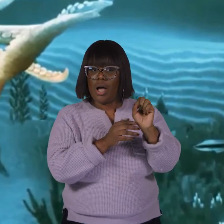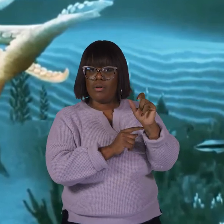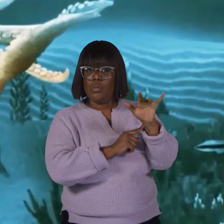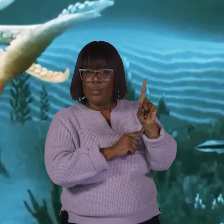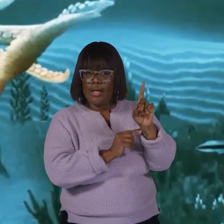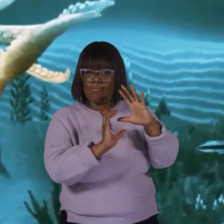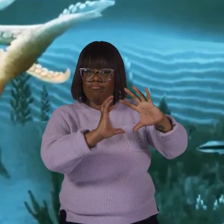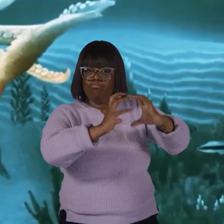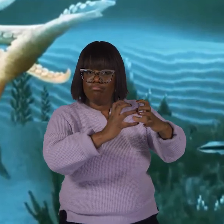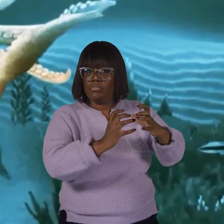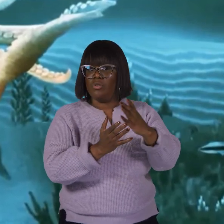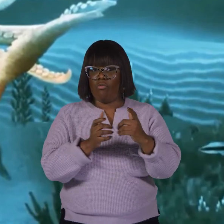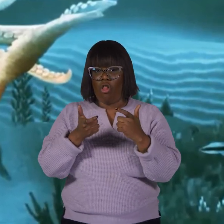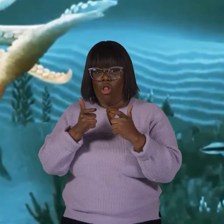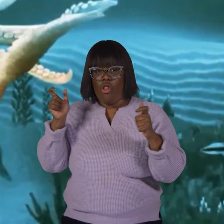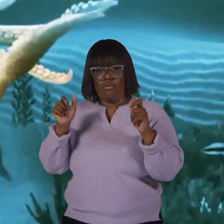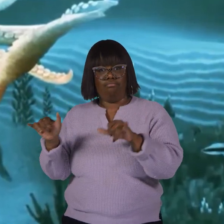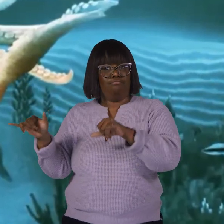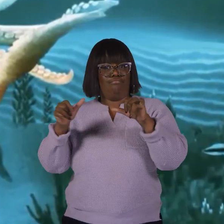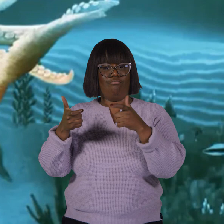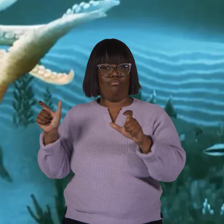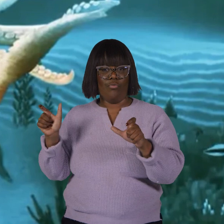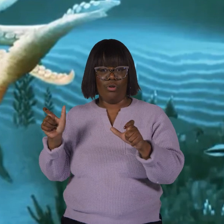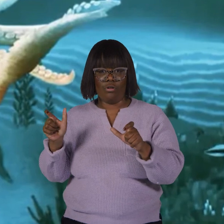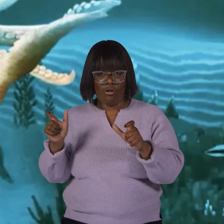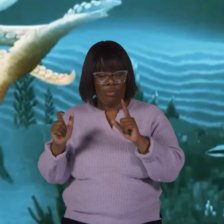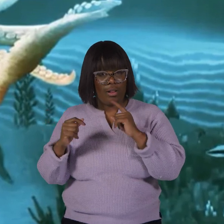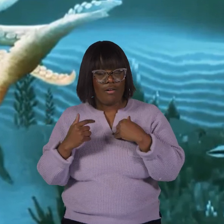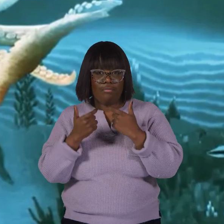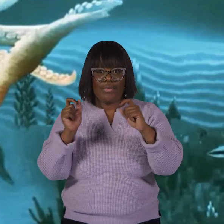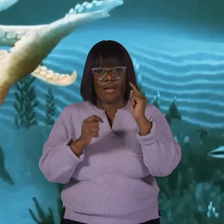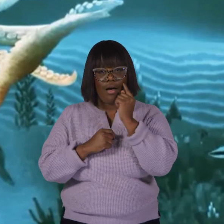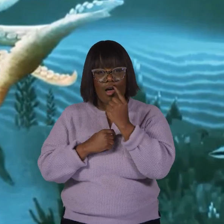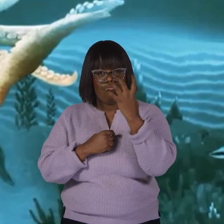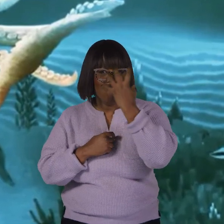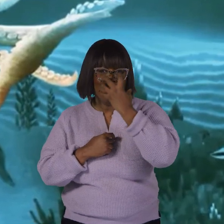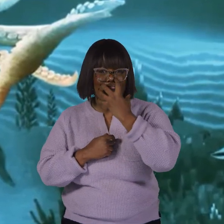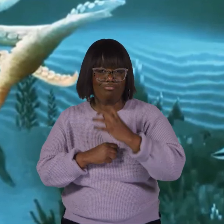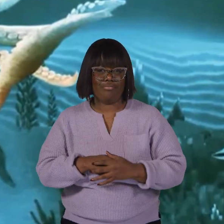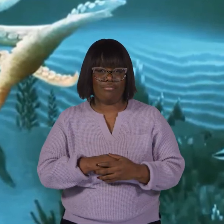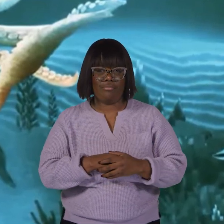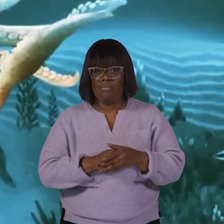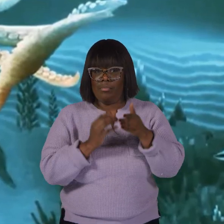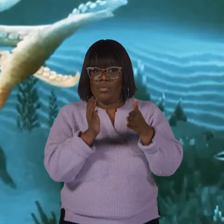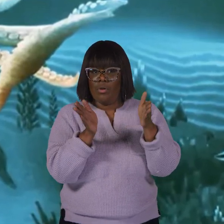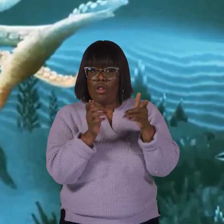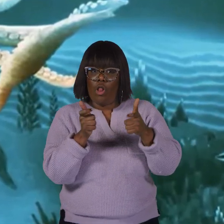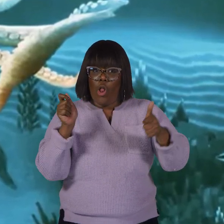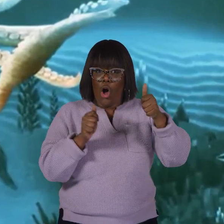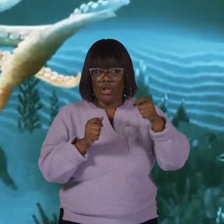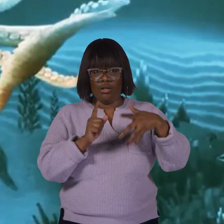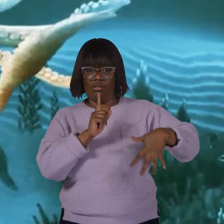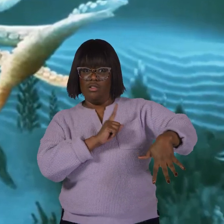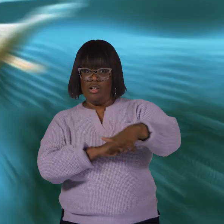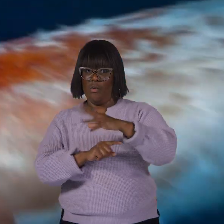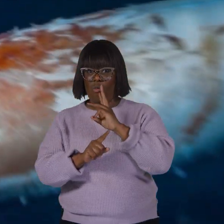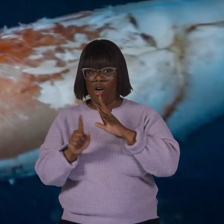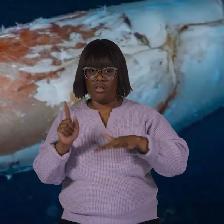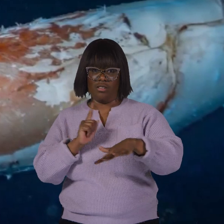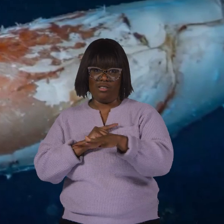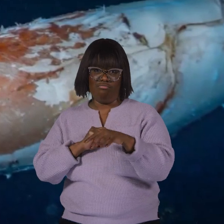like the elusive giant squid, have unbelievably big eyes, perhaps the largest in the entire animal kingdom.